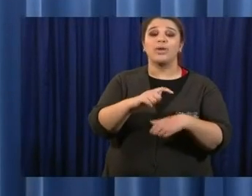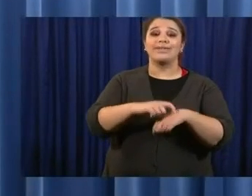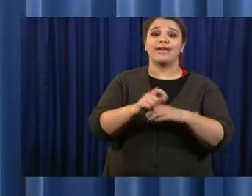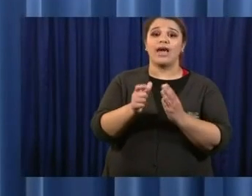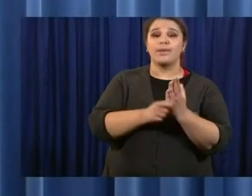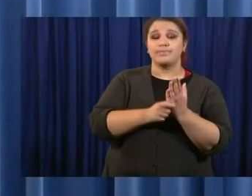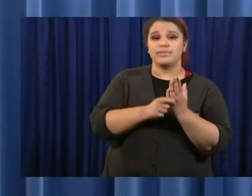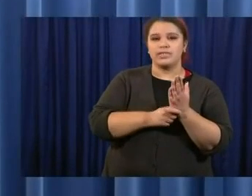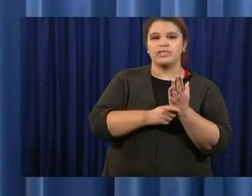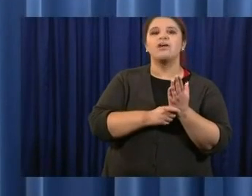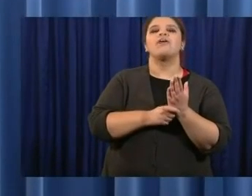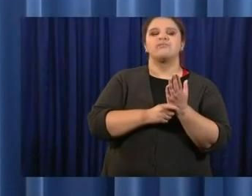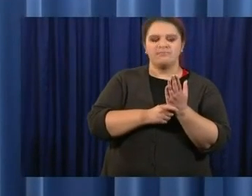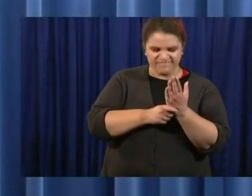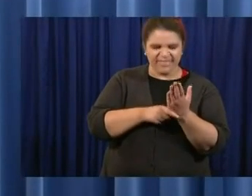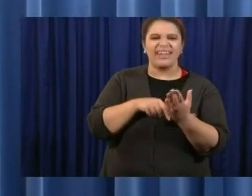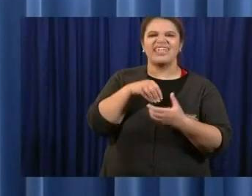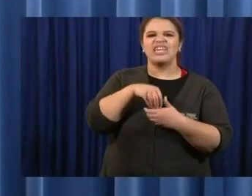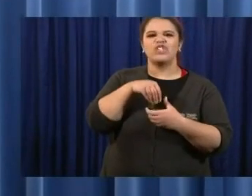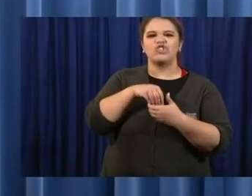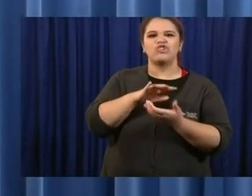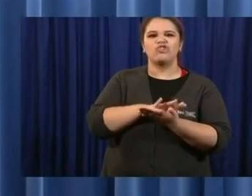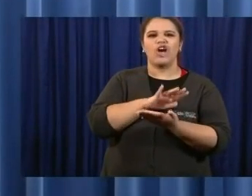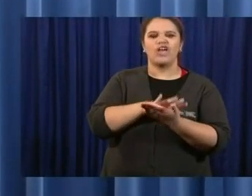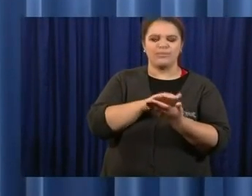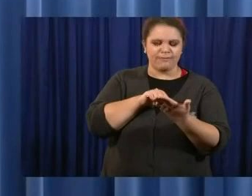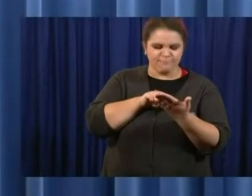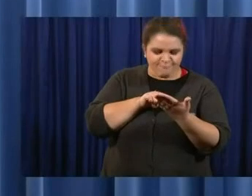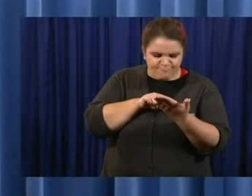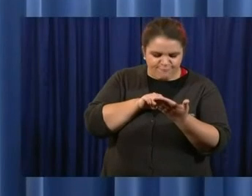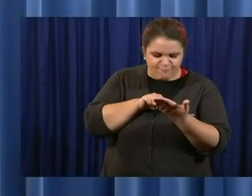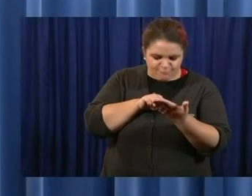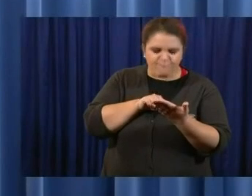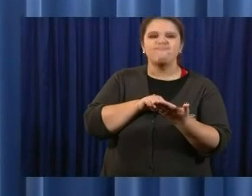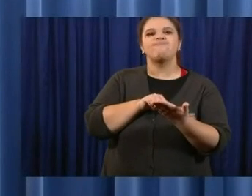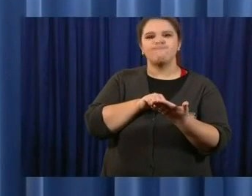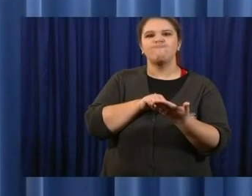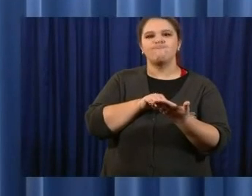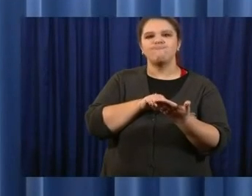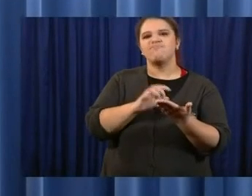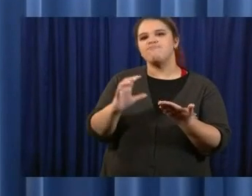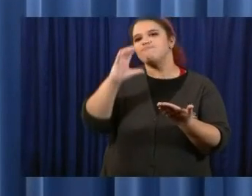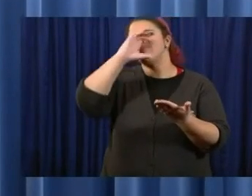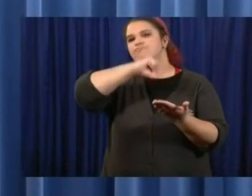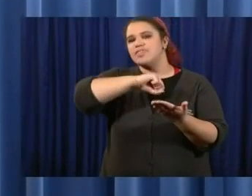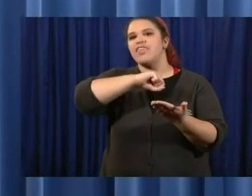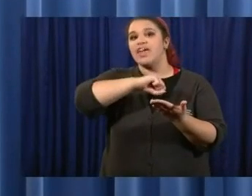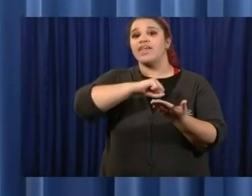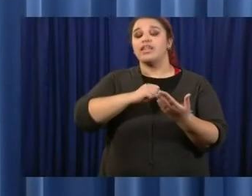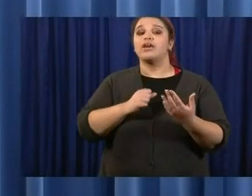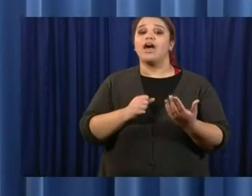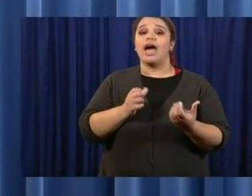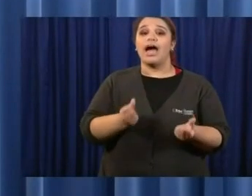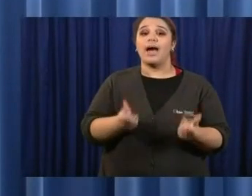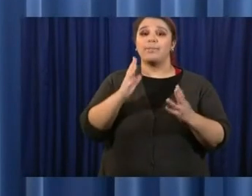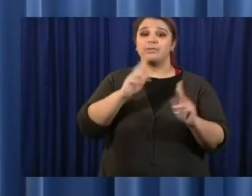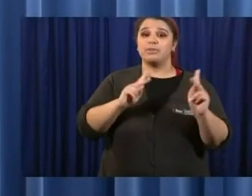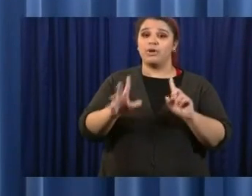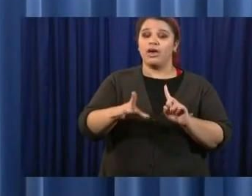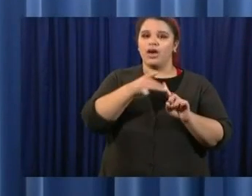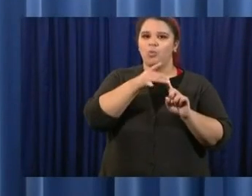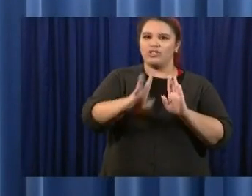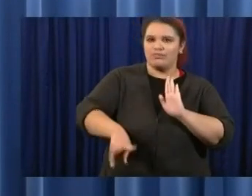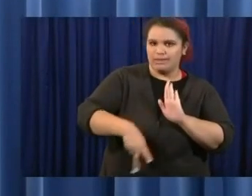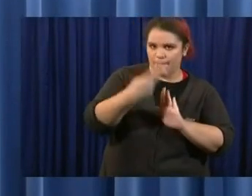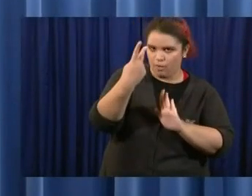It showed that the U.S. would have a steady increase of cases and deaths, doubling our daily deaths and four times the amount of new